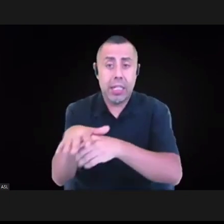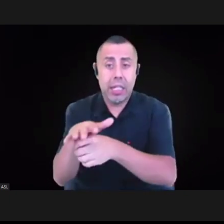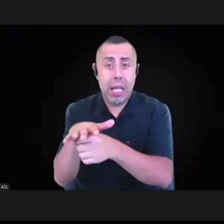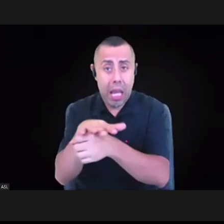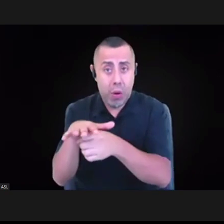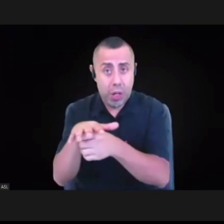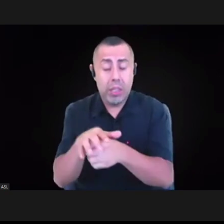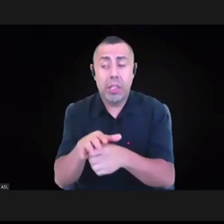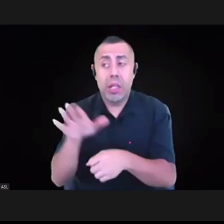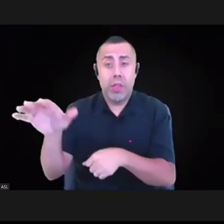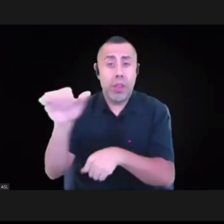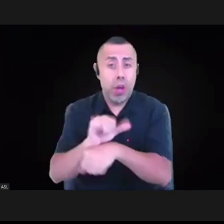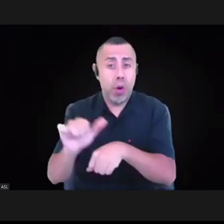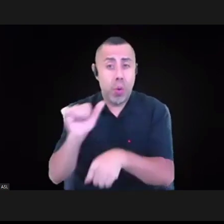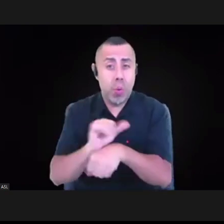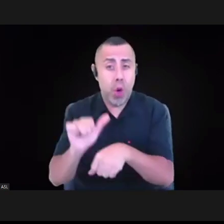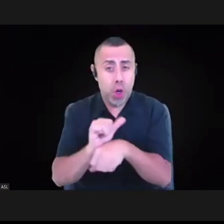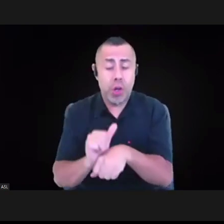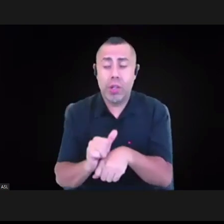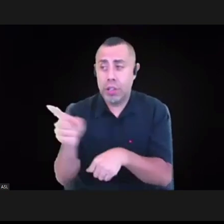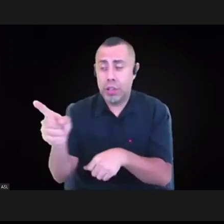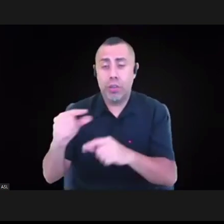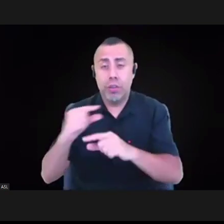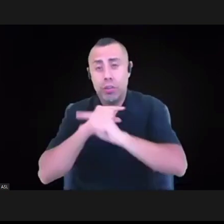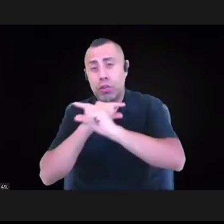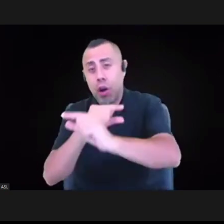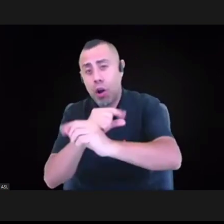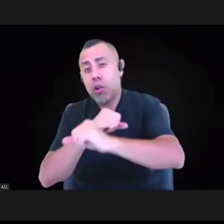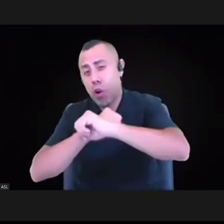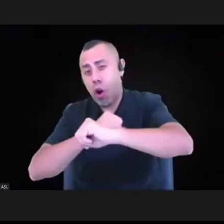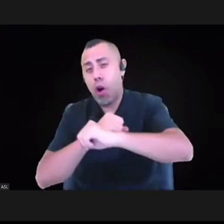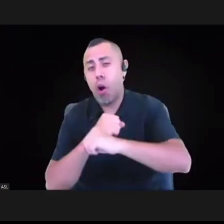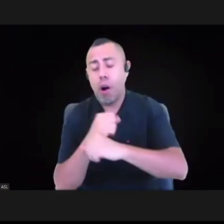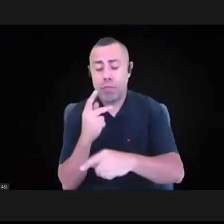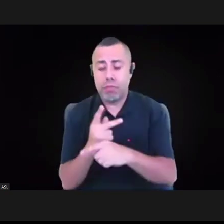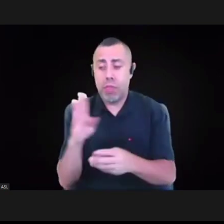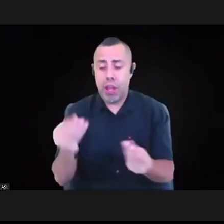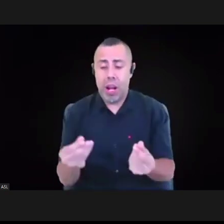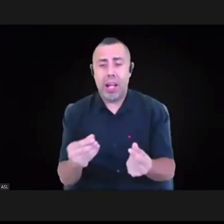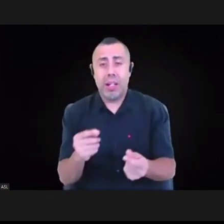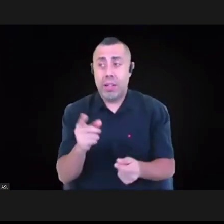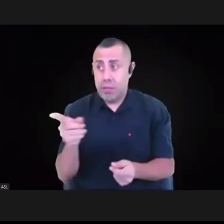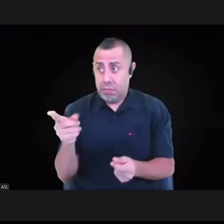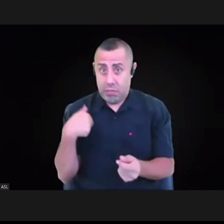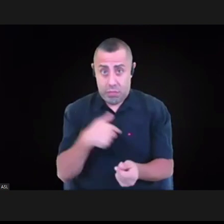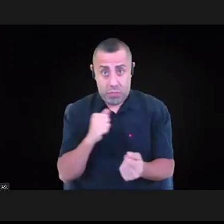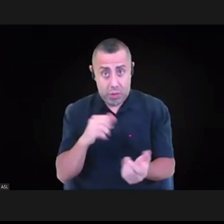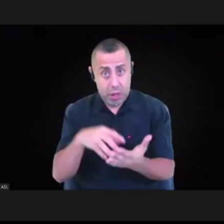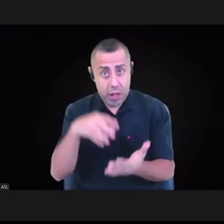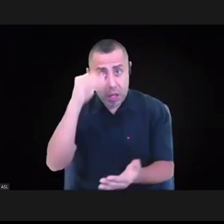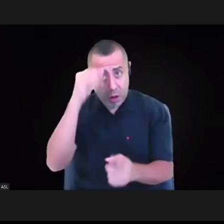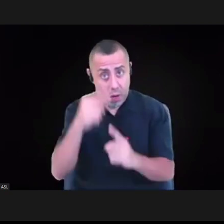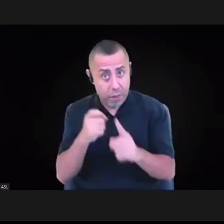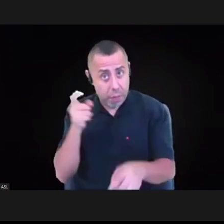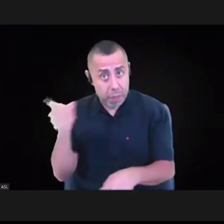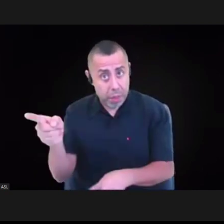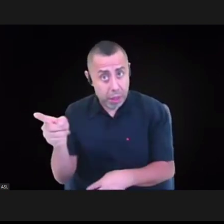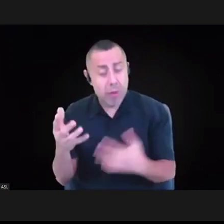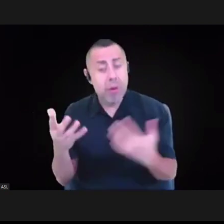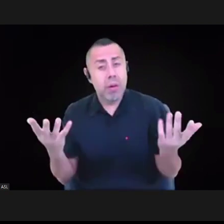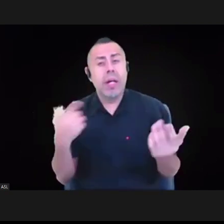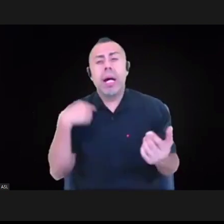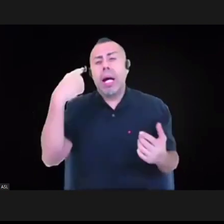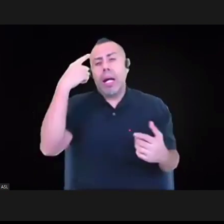lands lessons for all of us. Um, so those are some of the ways in which I think, um, thinking about the connection between